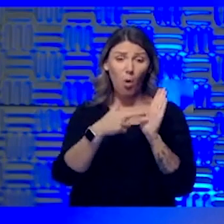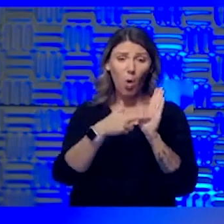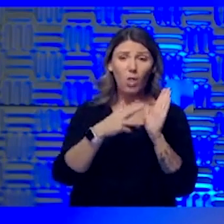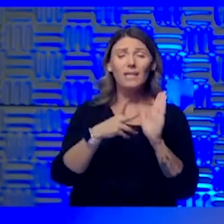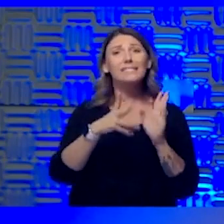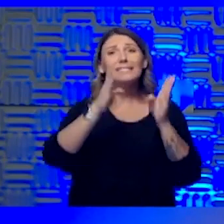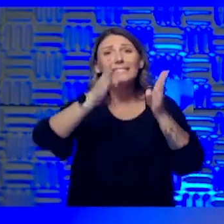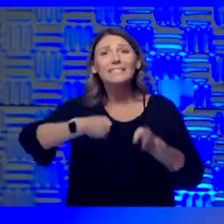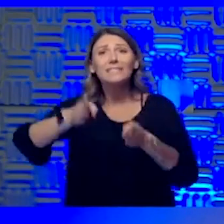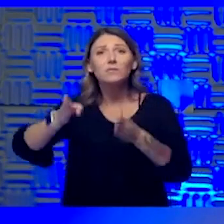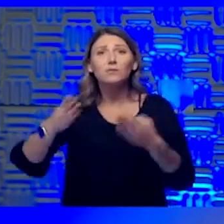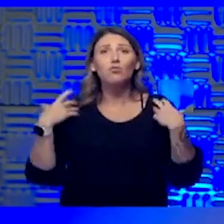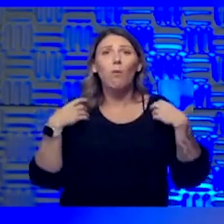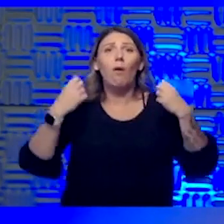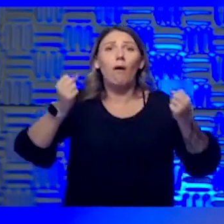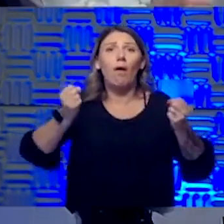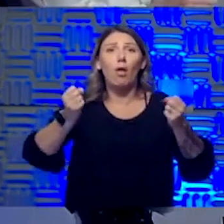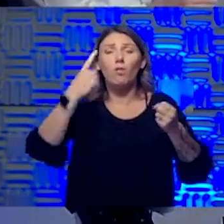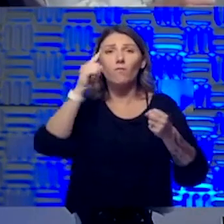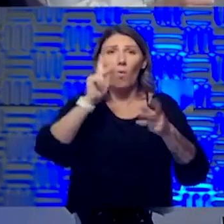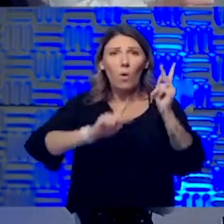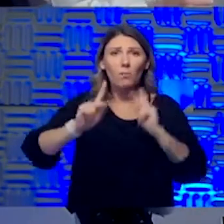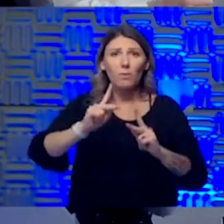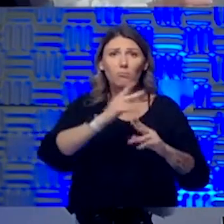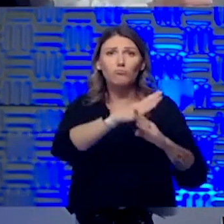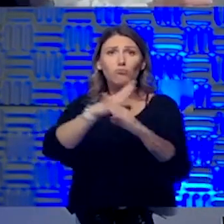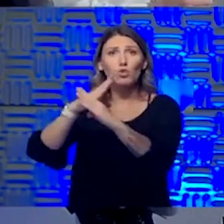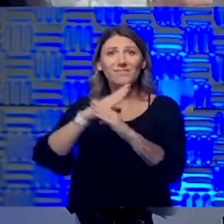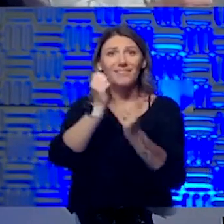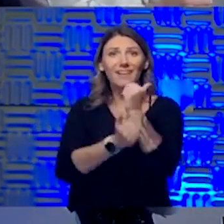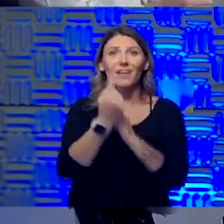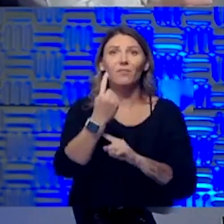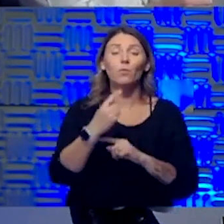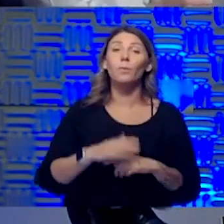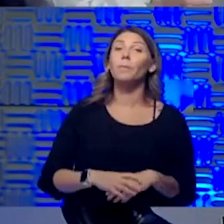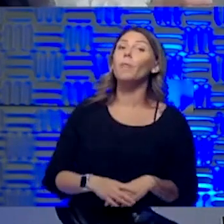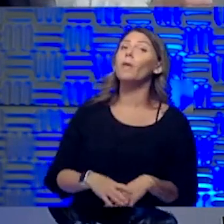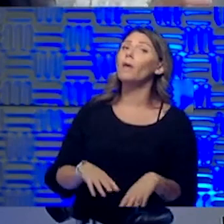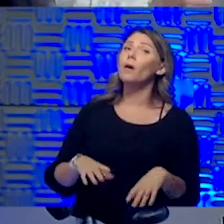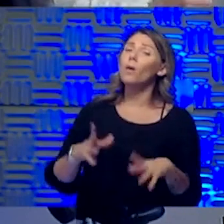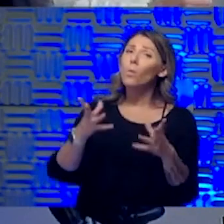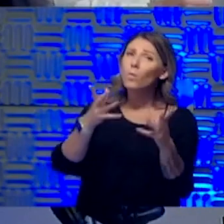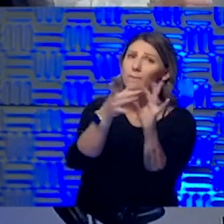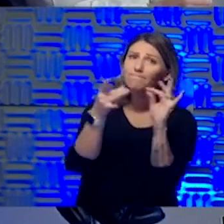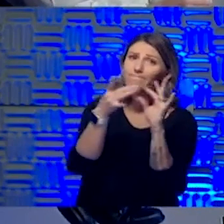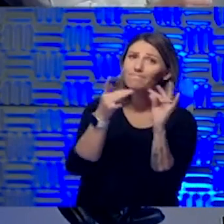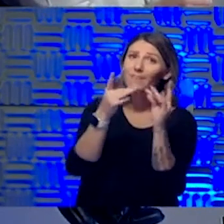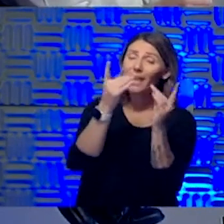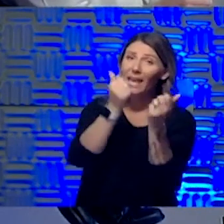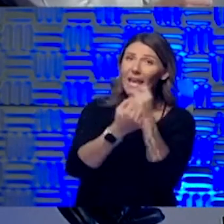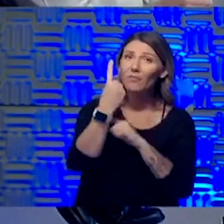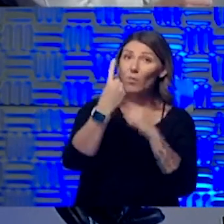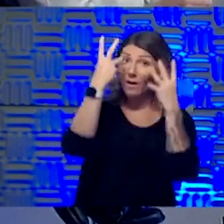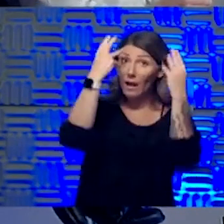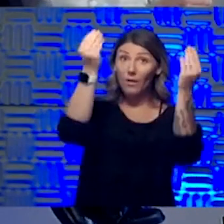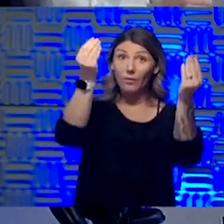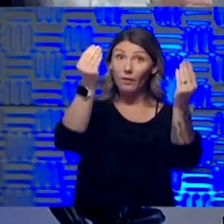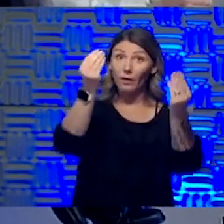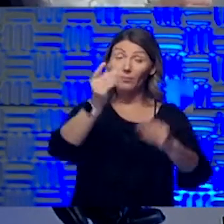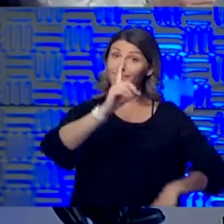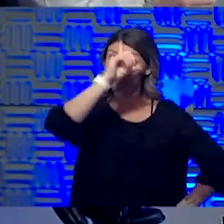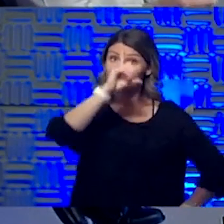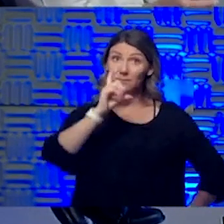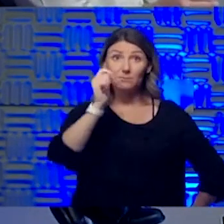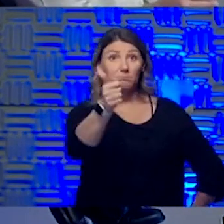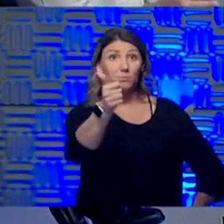up to date information to really try and protect everybody. I think it's up to our leaders. But I would say to everyone out there, it's up to you. The way